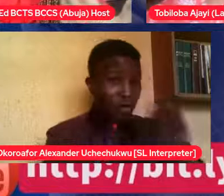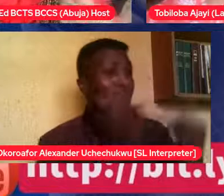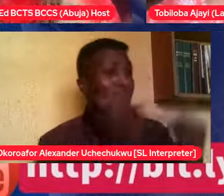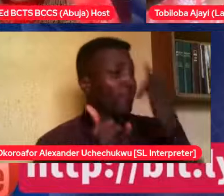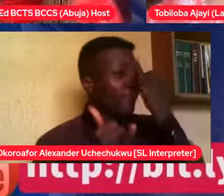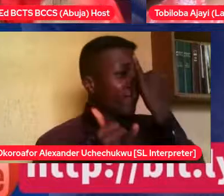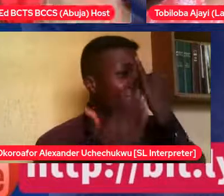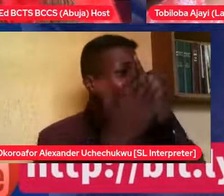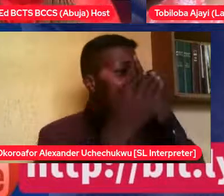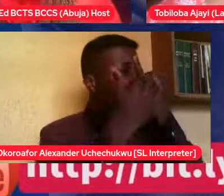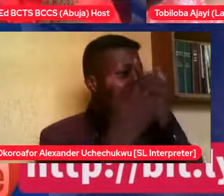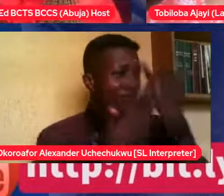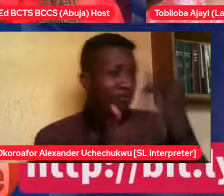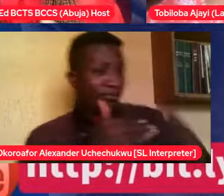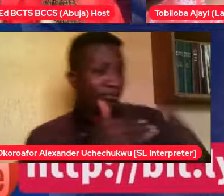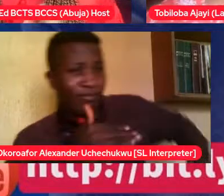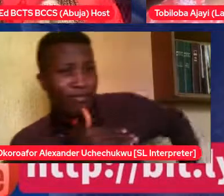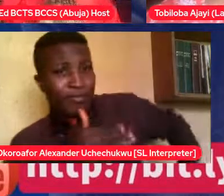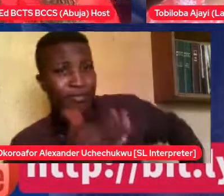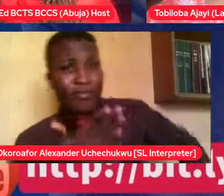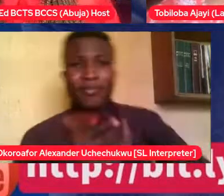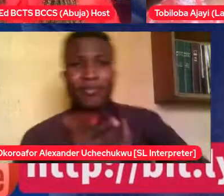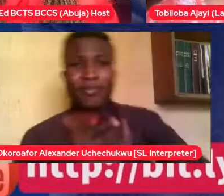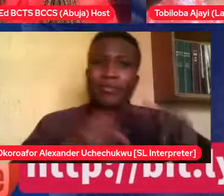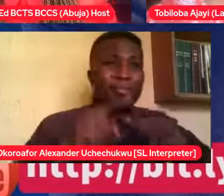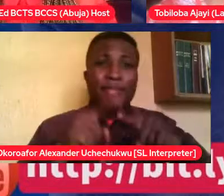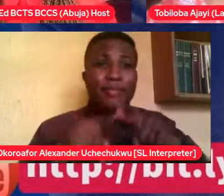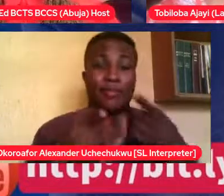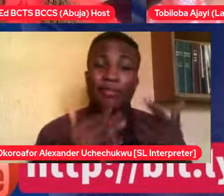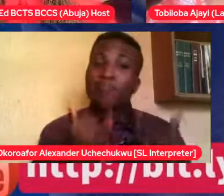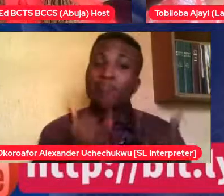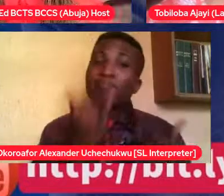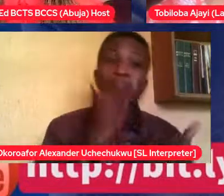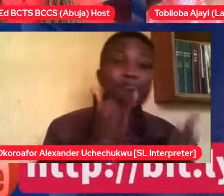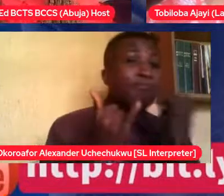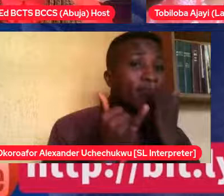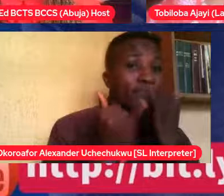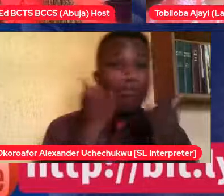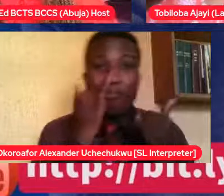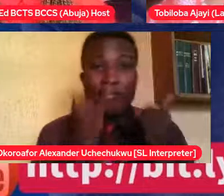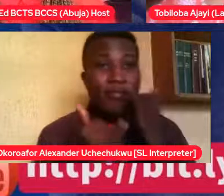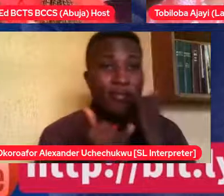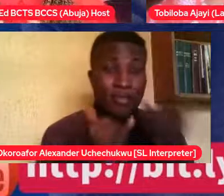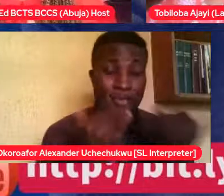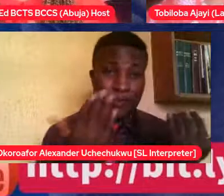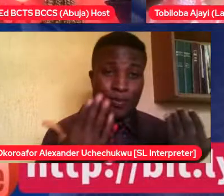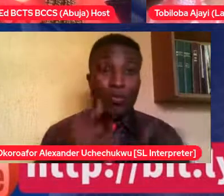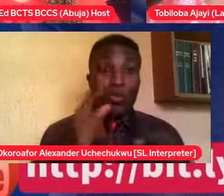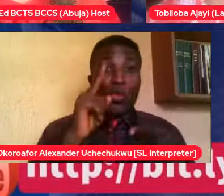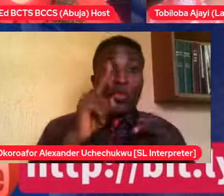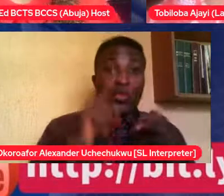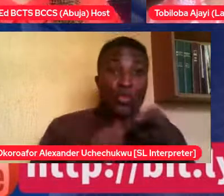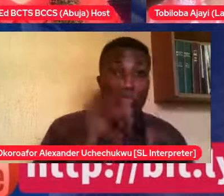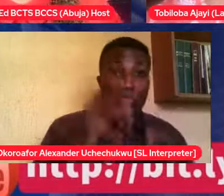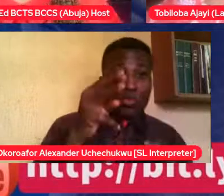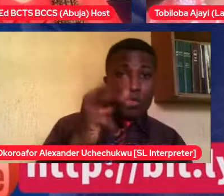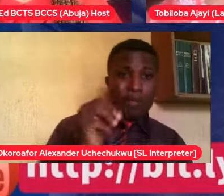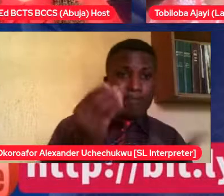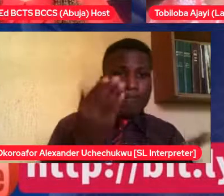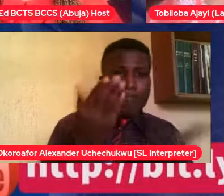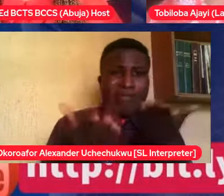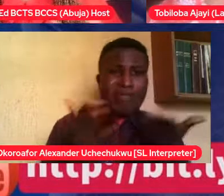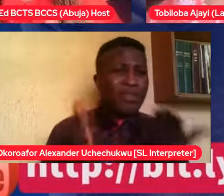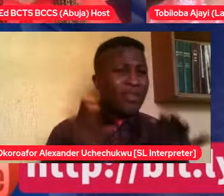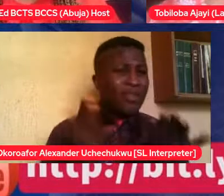he is who he is. To him, he doesn't say anything wrong in it. He's just being real. So, look, I was talking to someone and I was